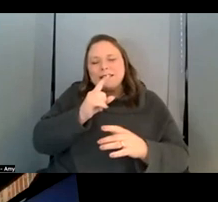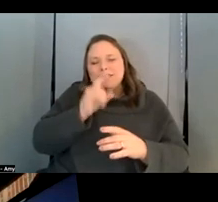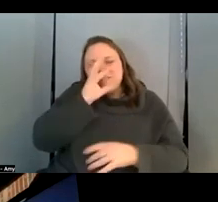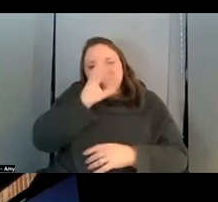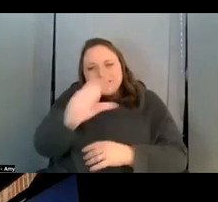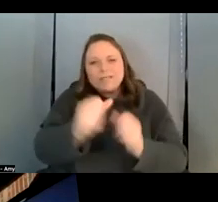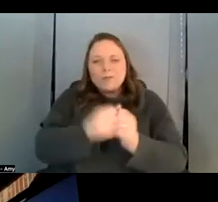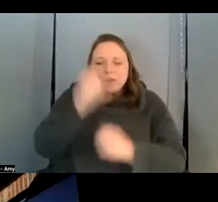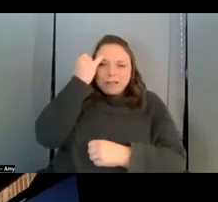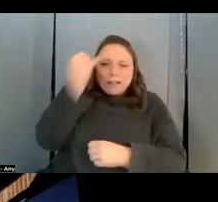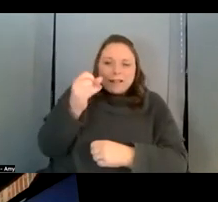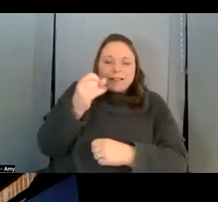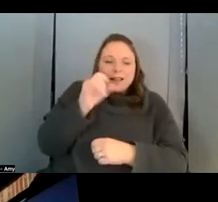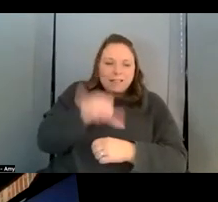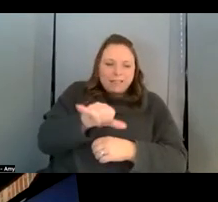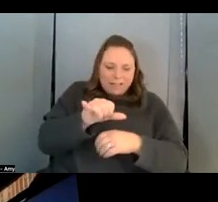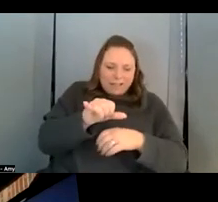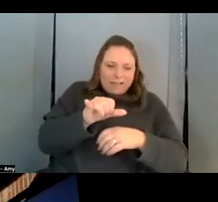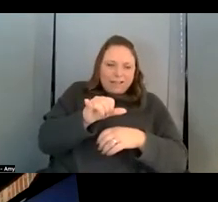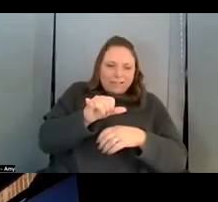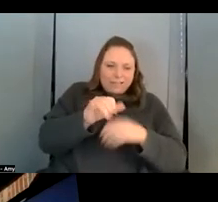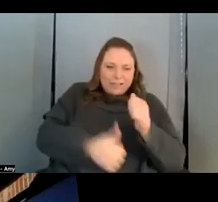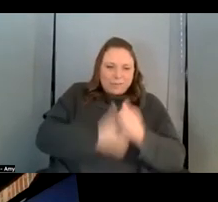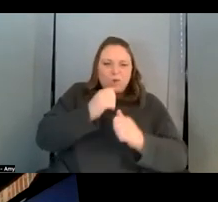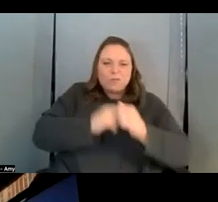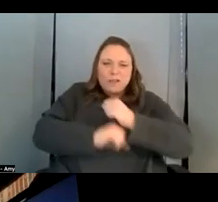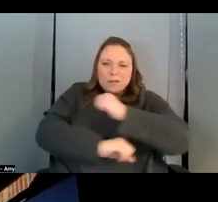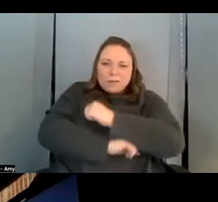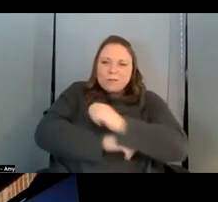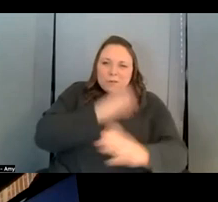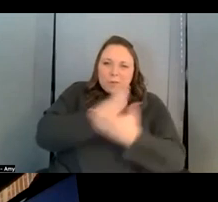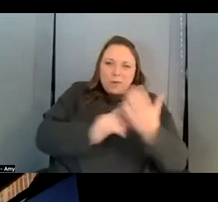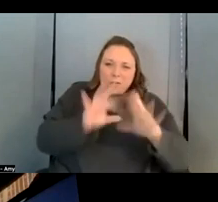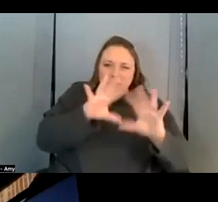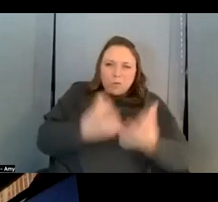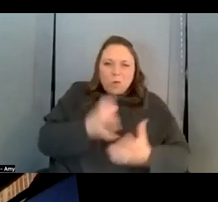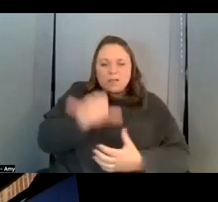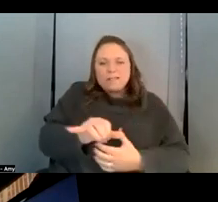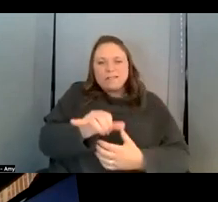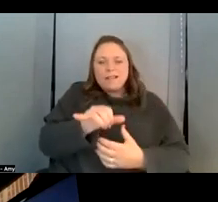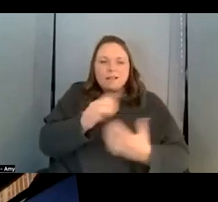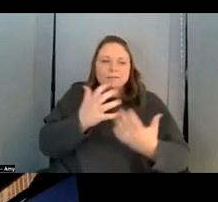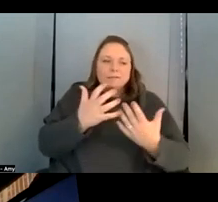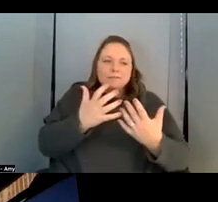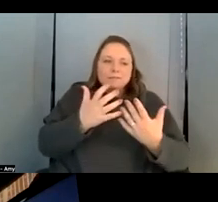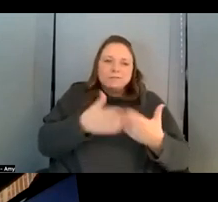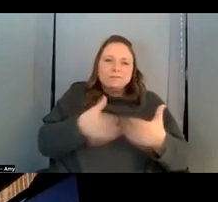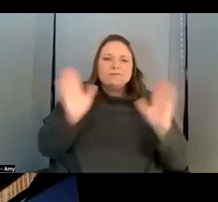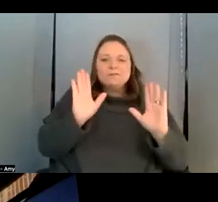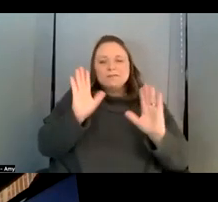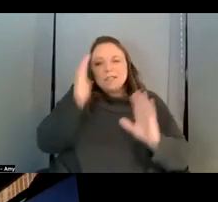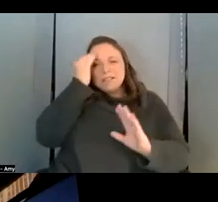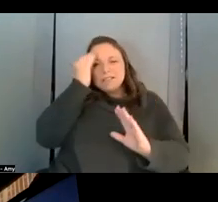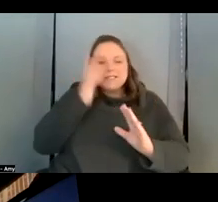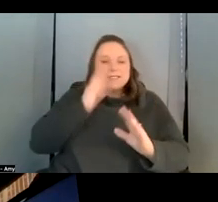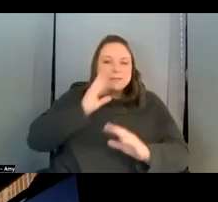seat of value in the world is subjective conscious experience uh um and the role of education